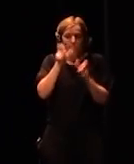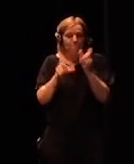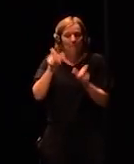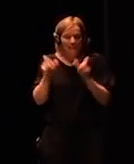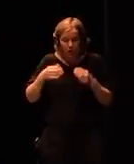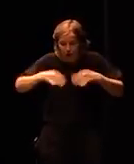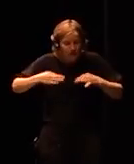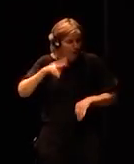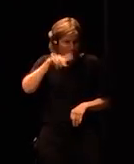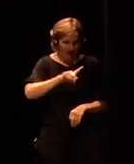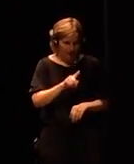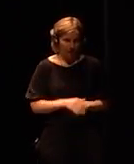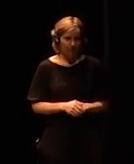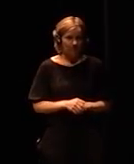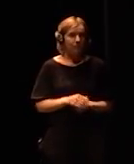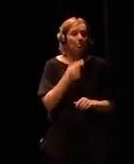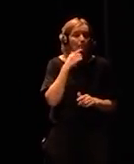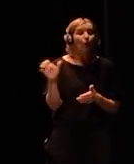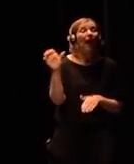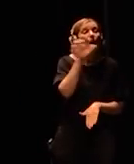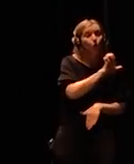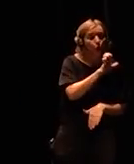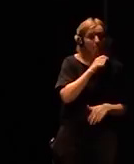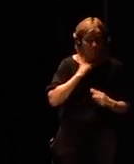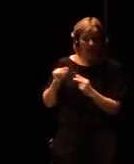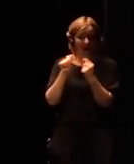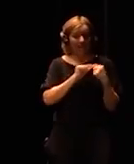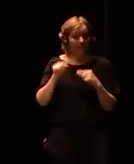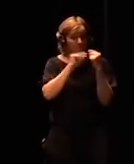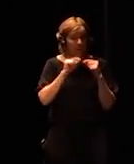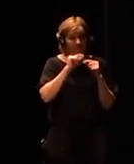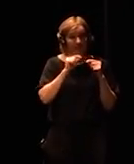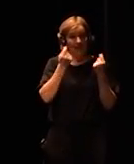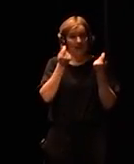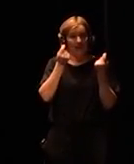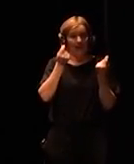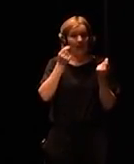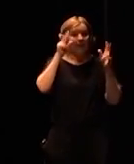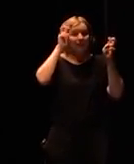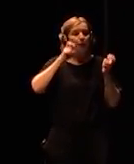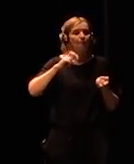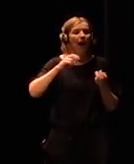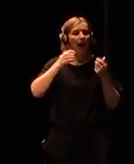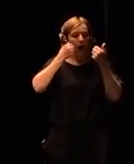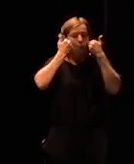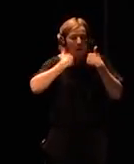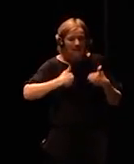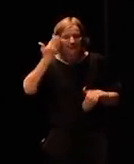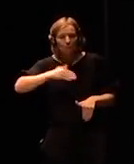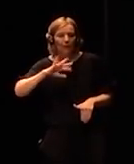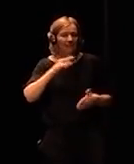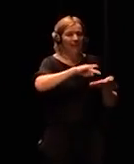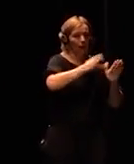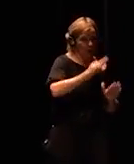technology for the benefit of society. So, digital ethics I would define as the difference between